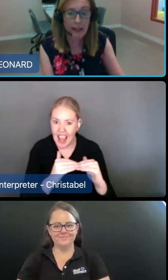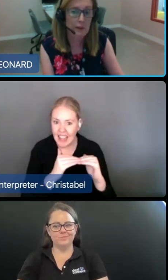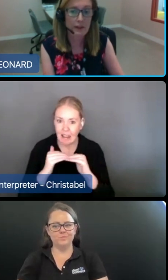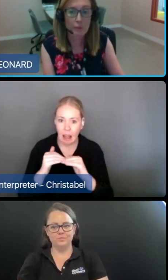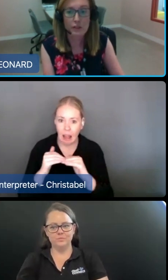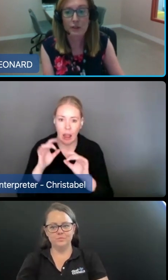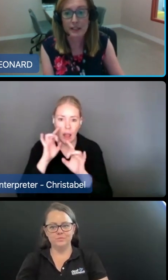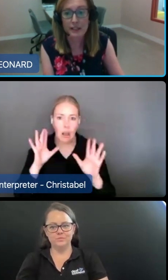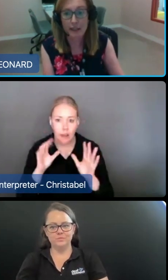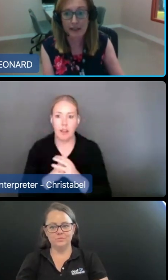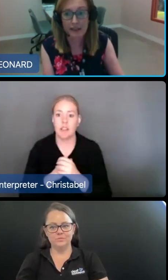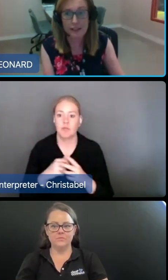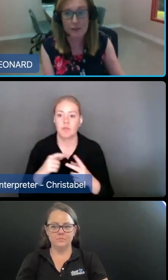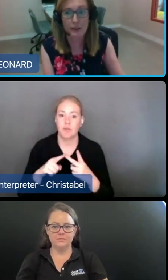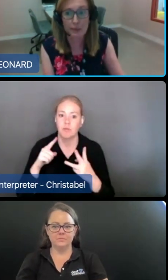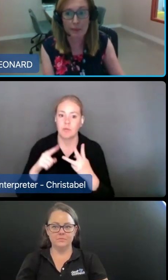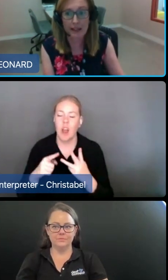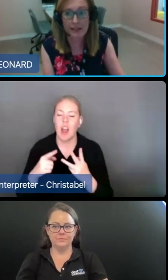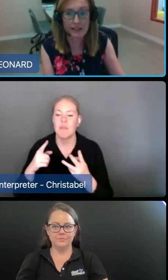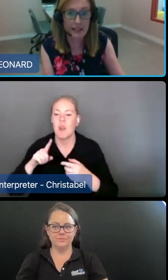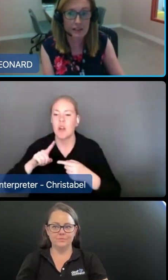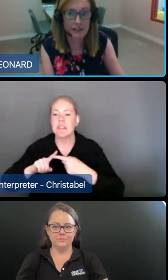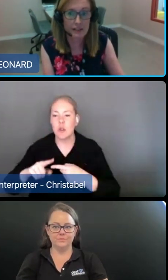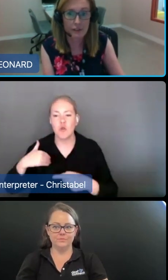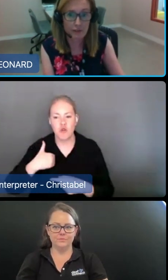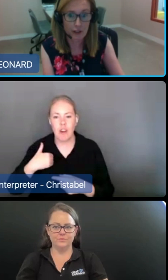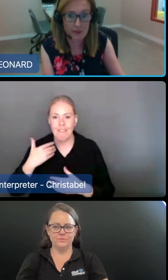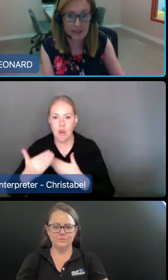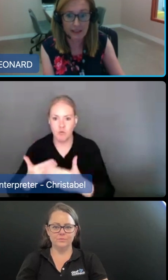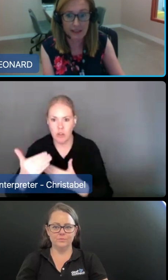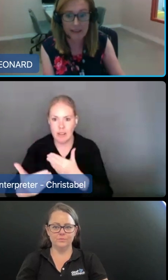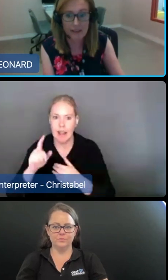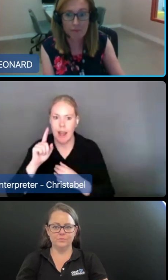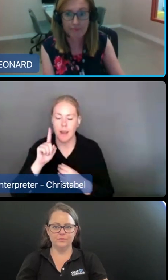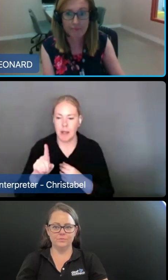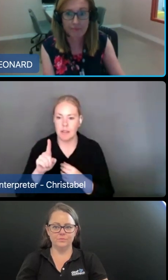However, we do not expect that this will impact the intent of the final standards.